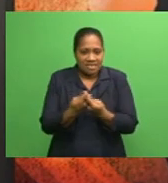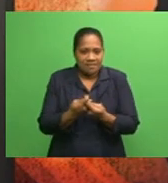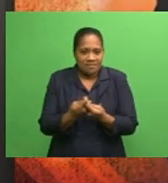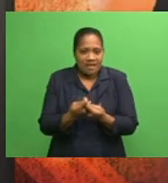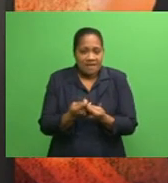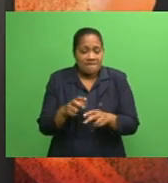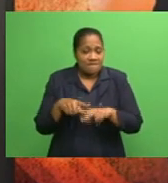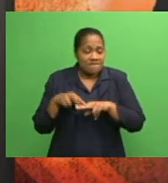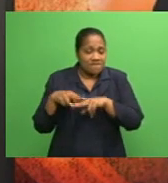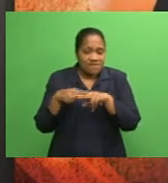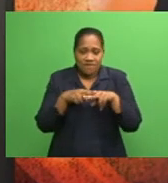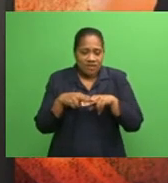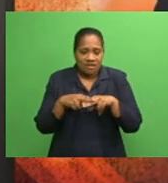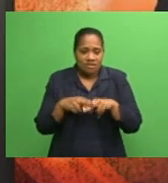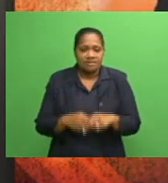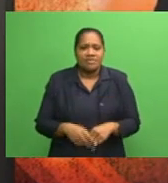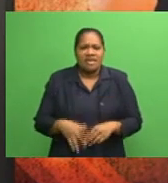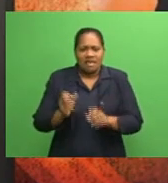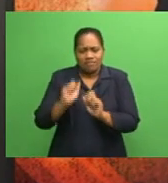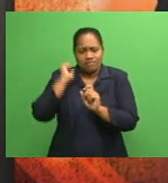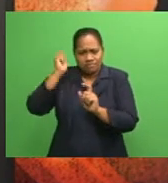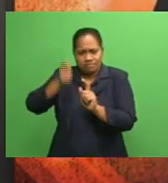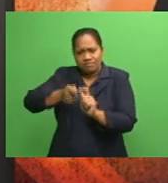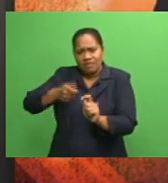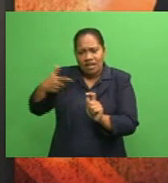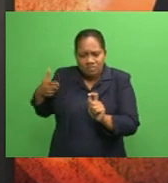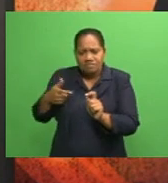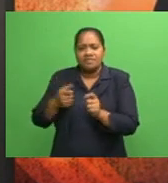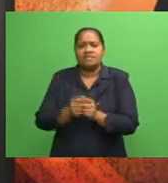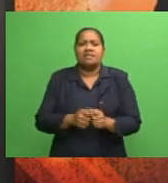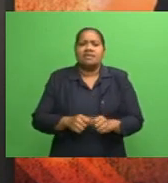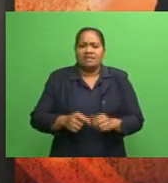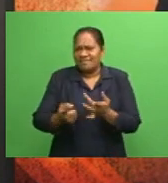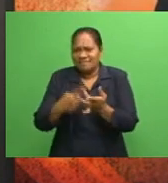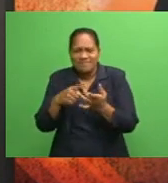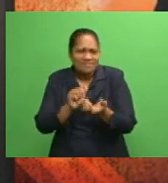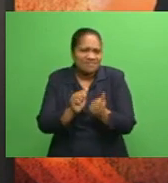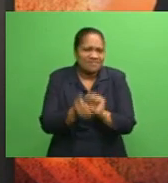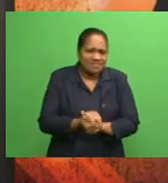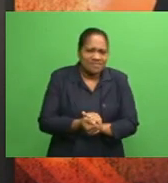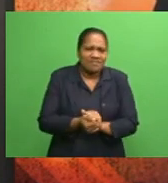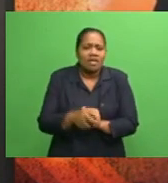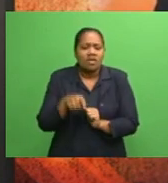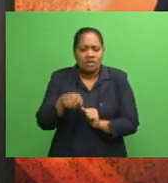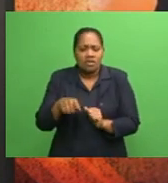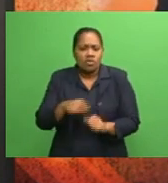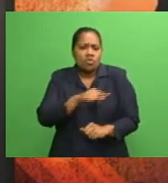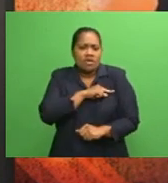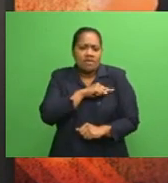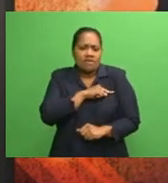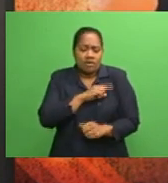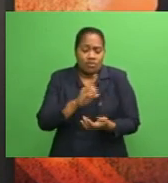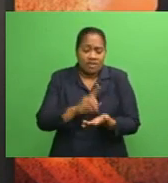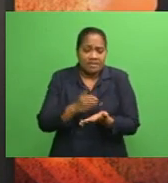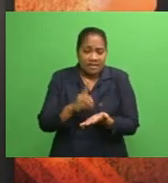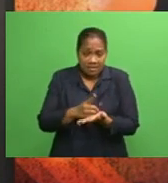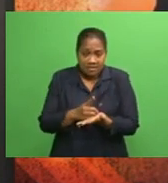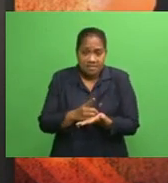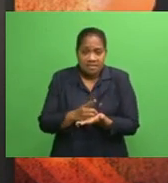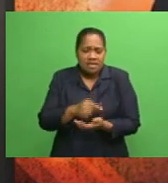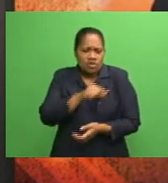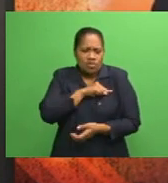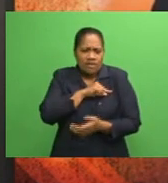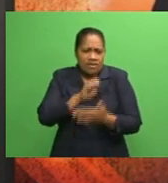archery, swimming, karate, judo, table tennis and athletics are yet to qualify, with dates for qualifying events still to be